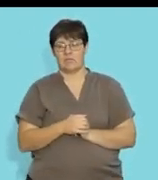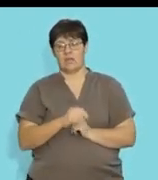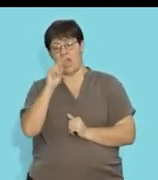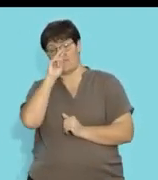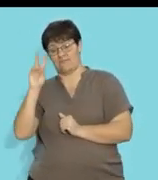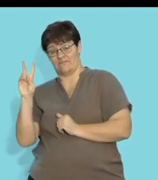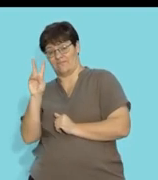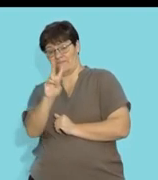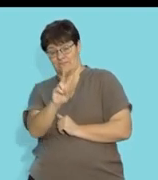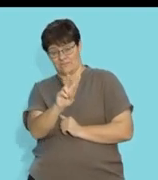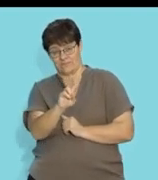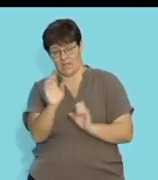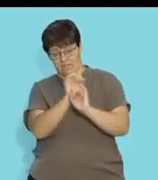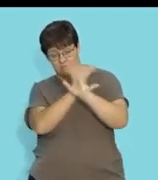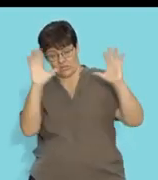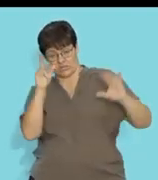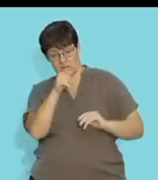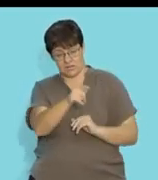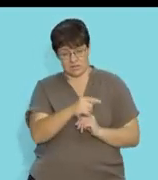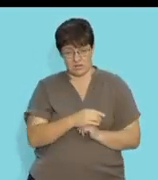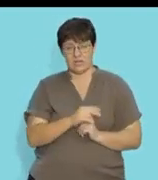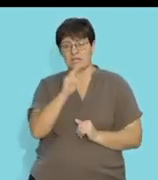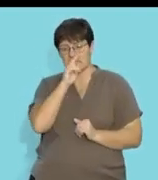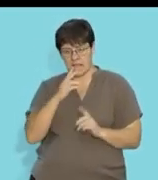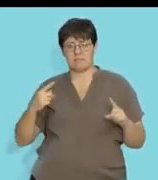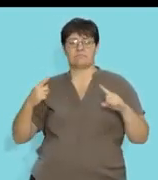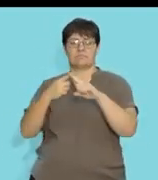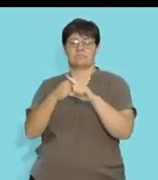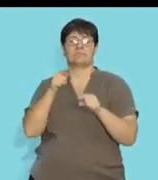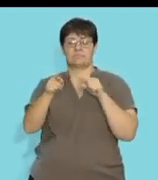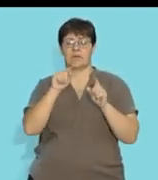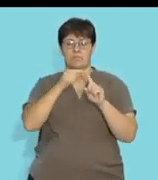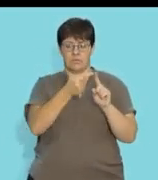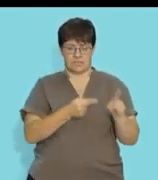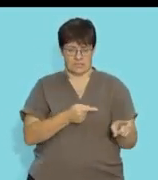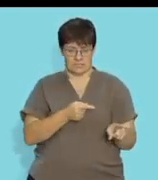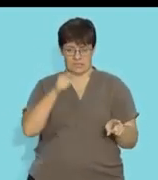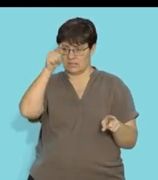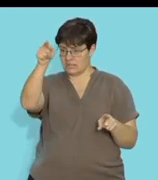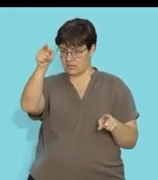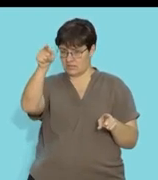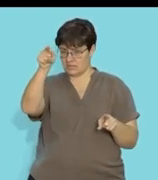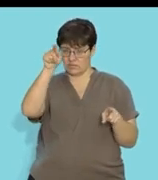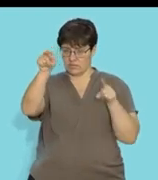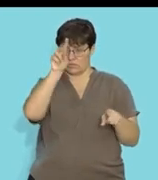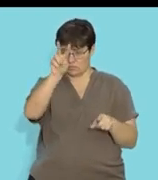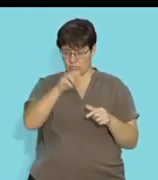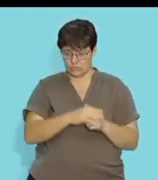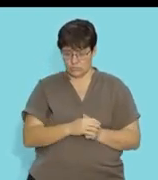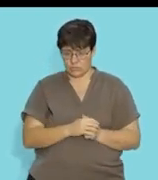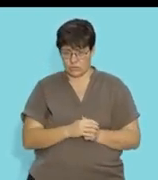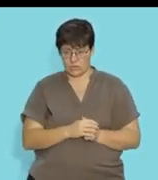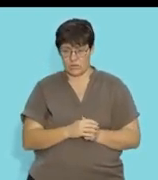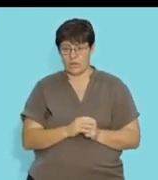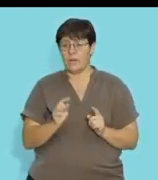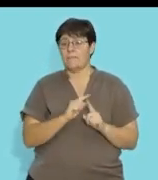visually, this graph, you can see that they're intersecting at this point and at that